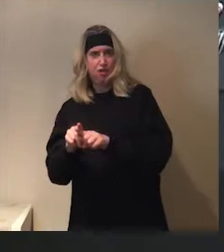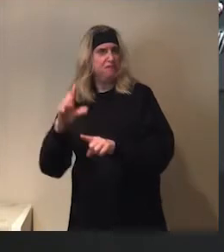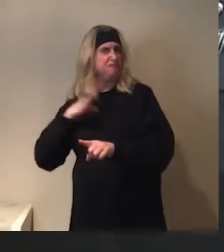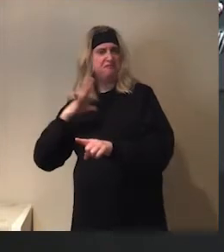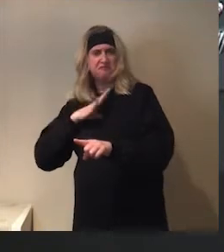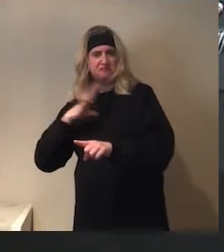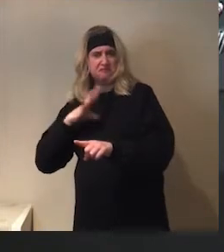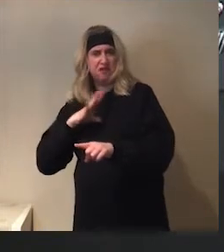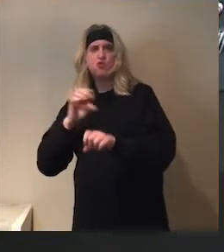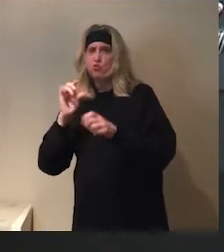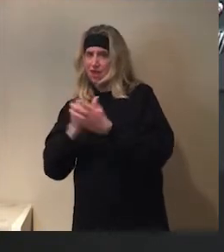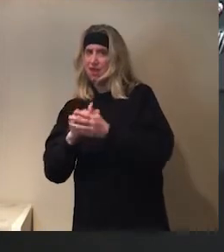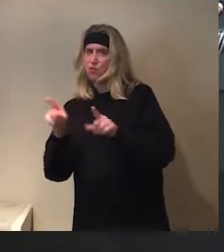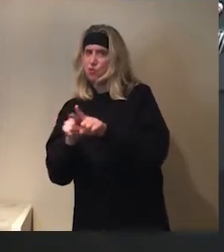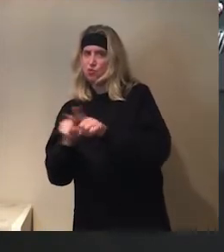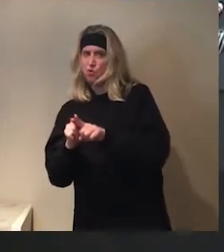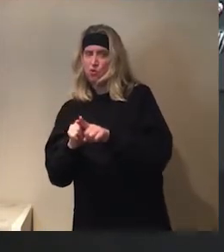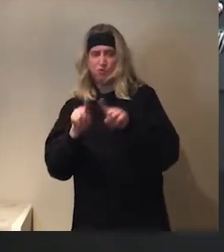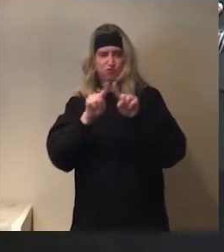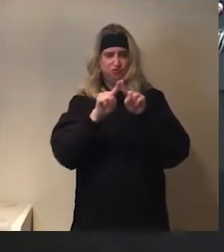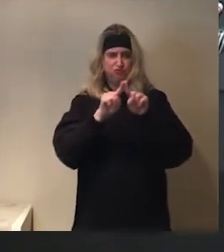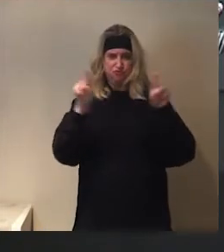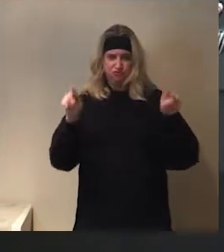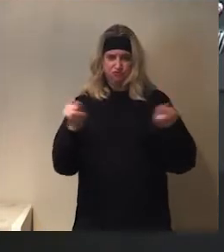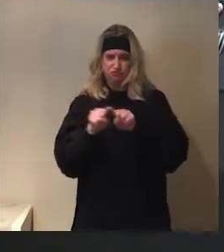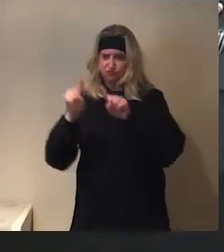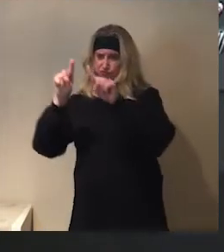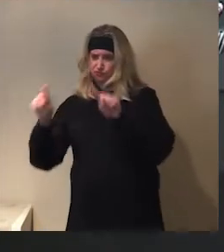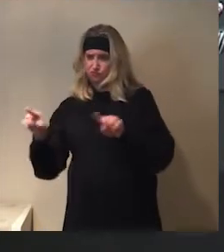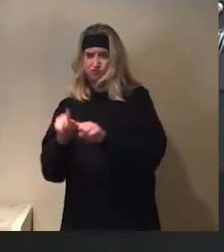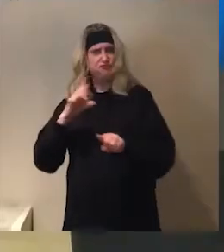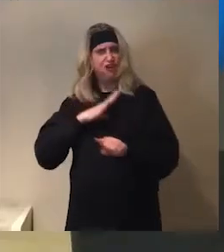you could do that too. right. Okay. your muscle again.